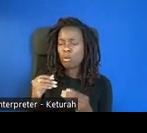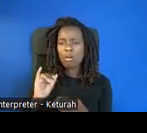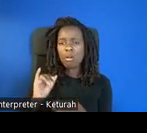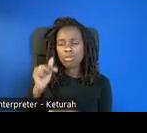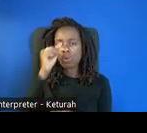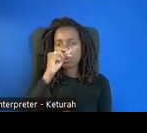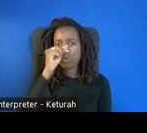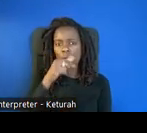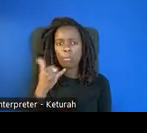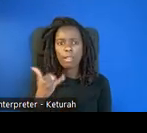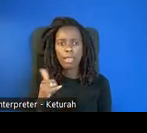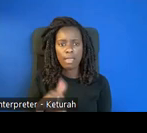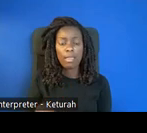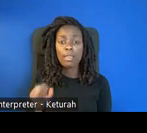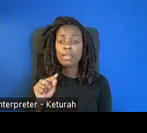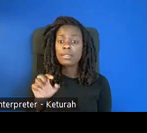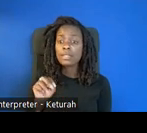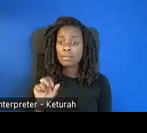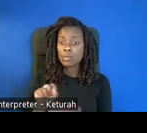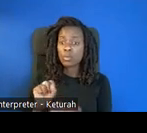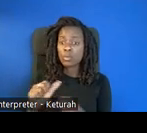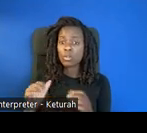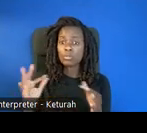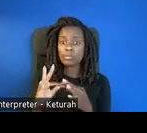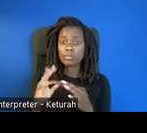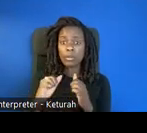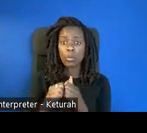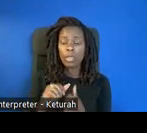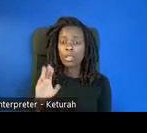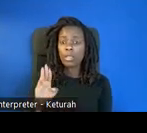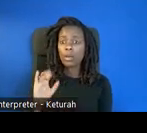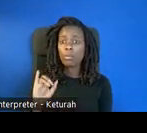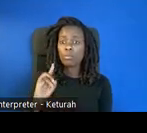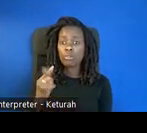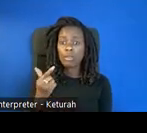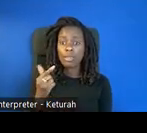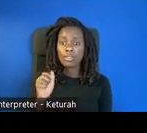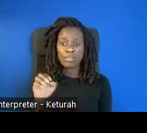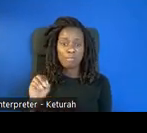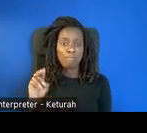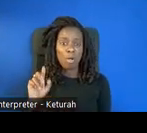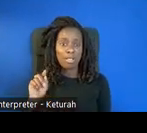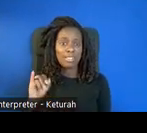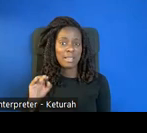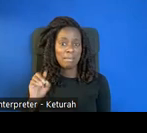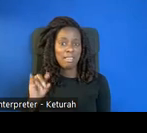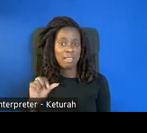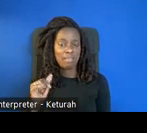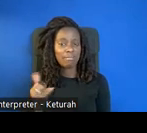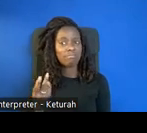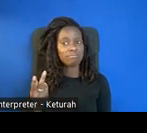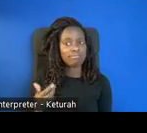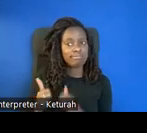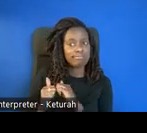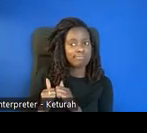that STEMI, working with Bridge Multimedia, the company that I work for, have developed. So now if we'll go forward two slides.